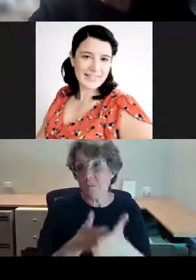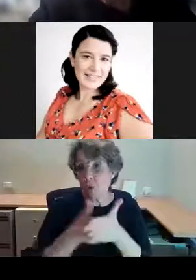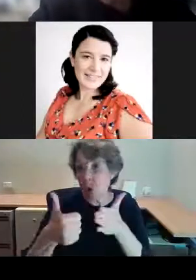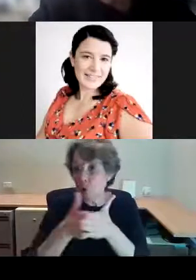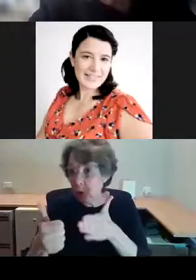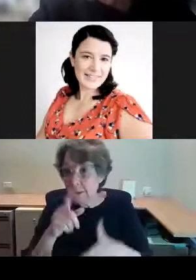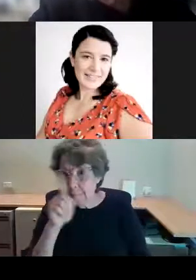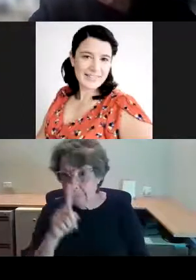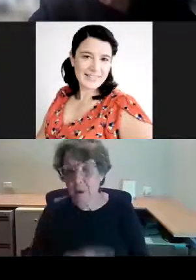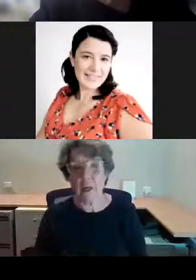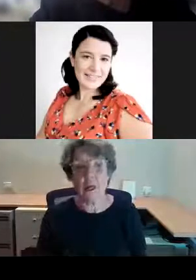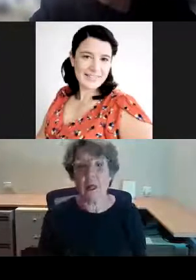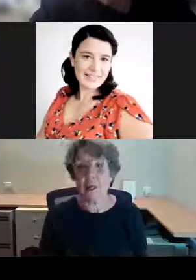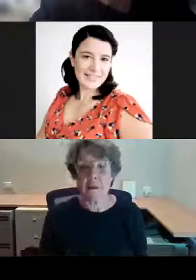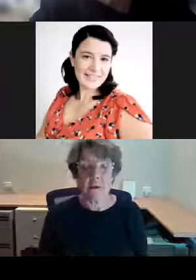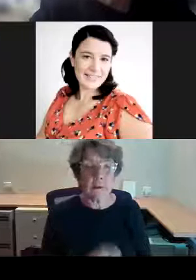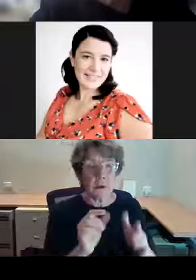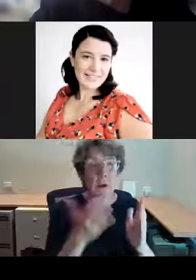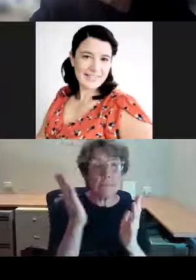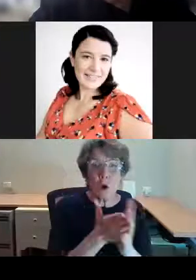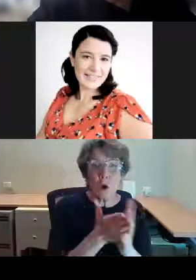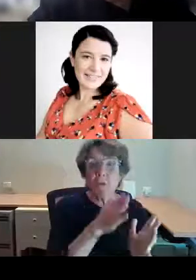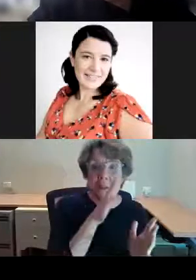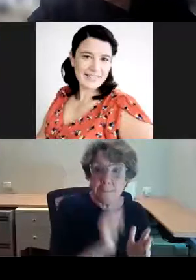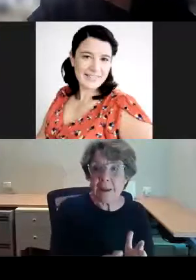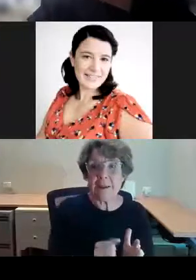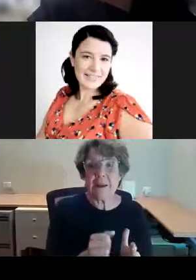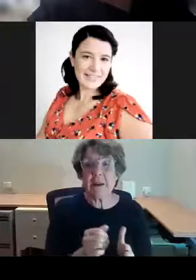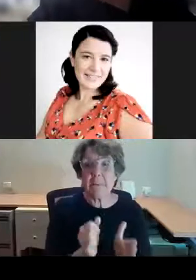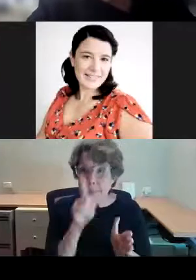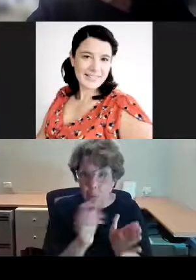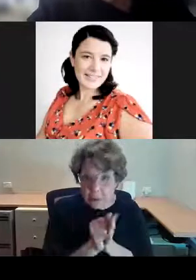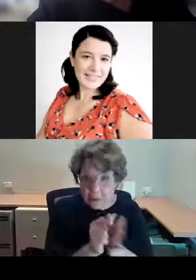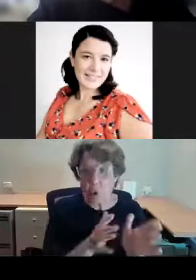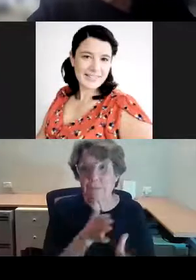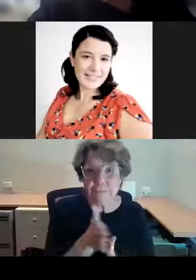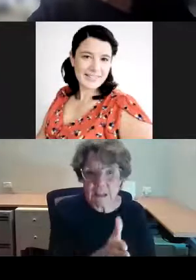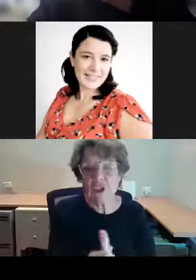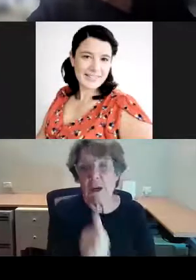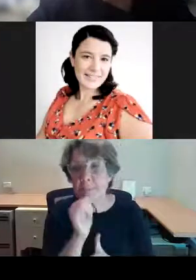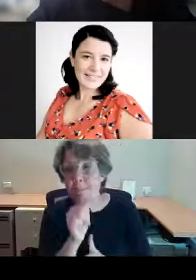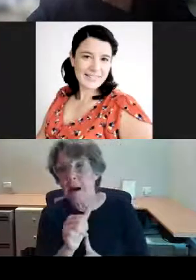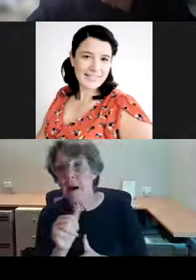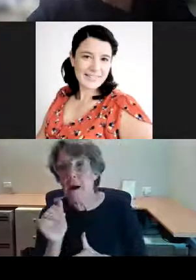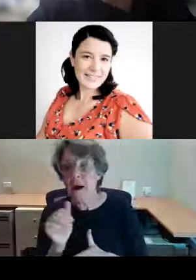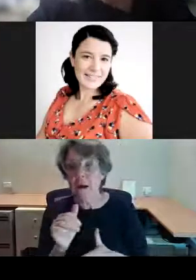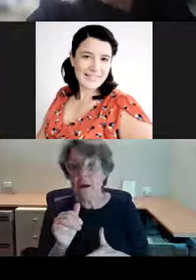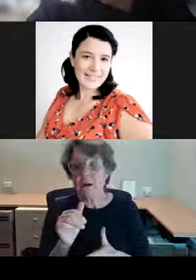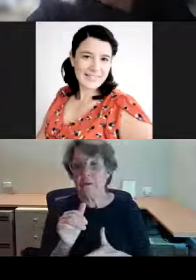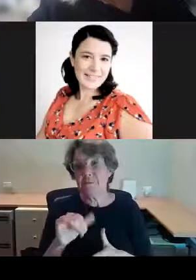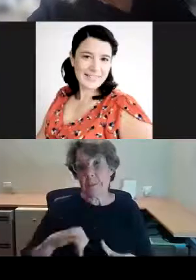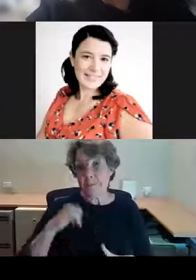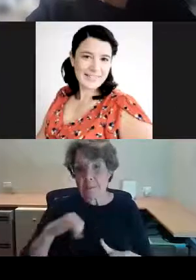There are postmen, fishmongers, sailors, barmaids, printers, all sorts of things,